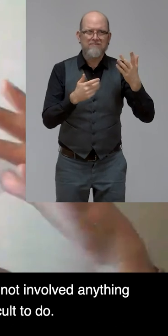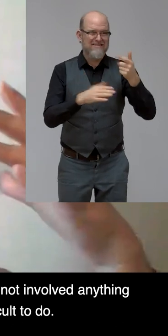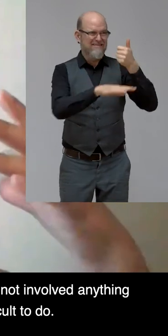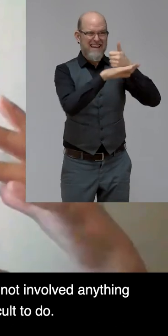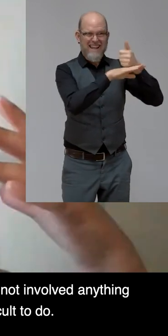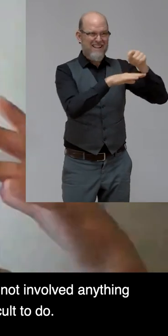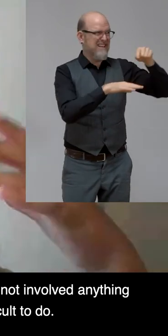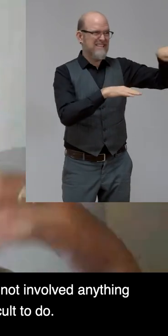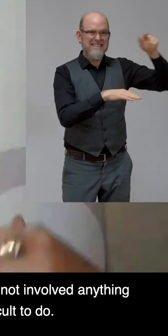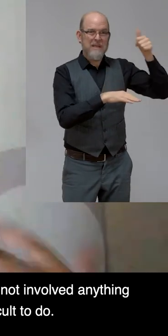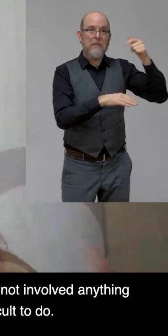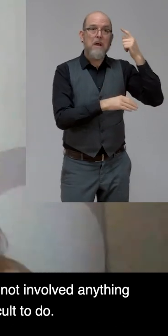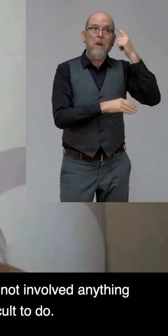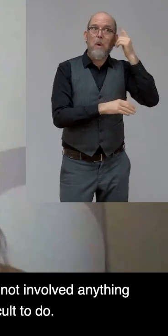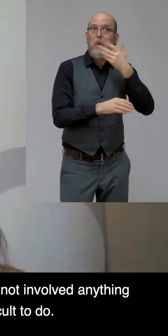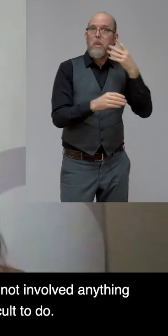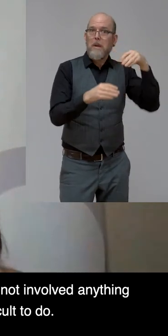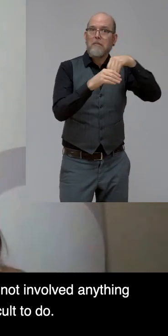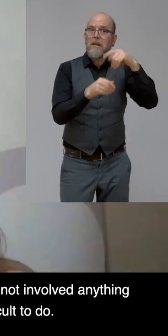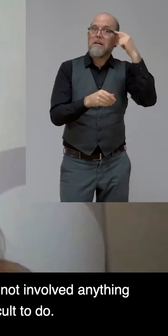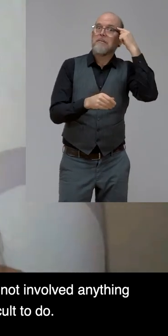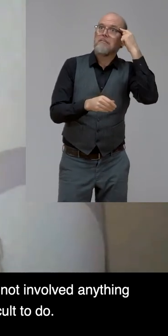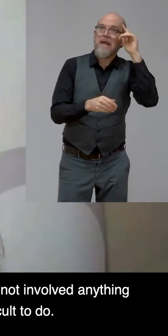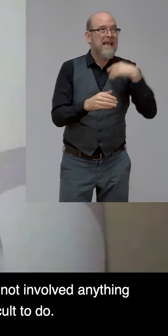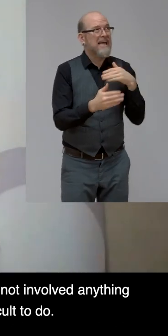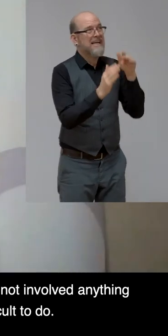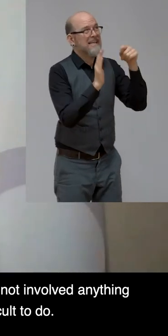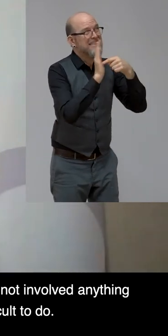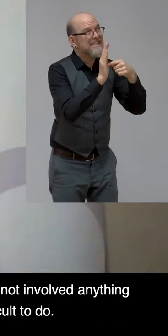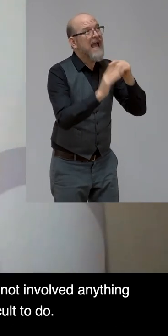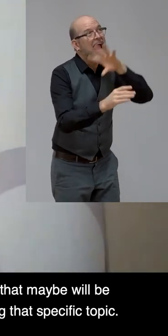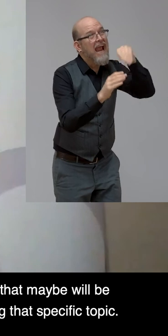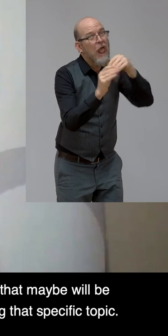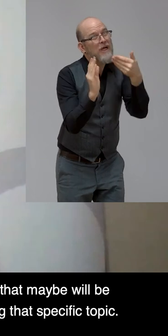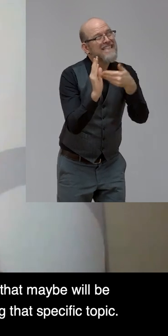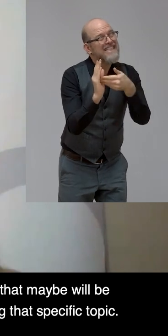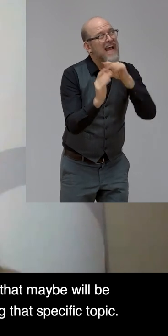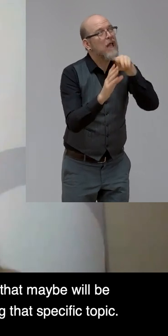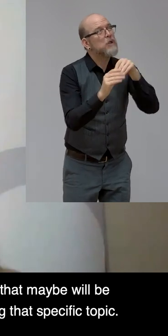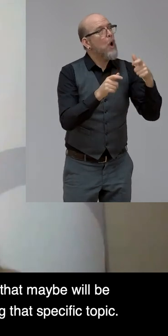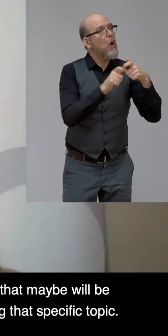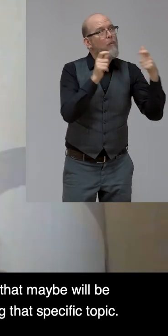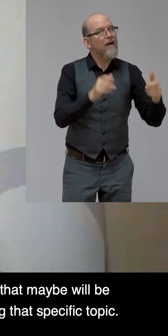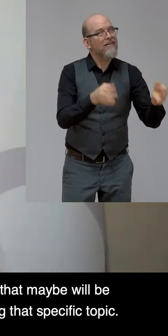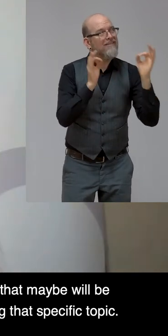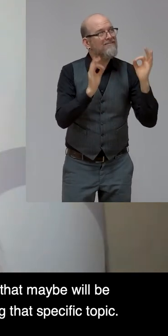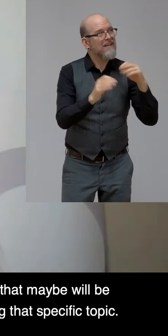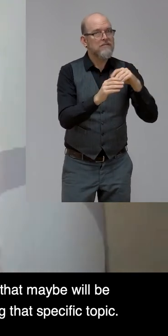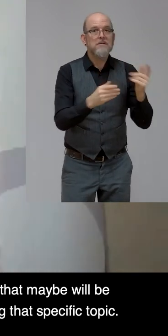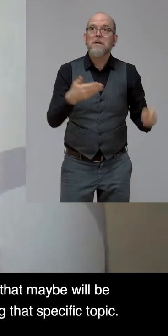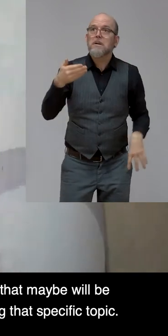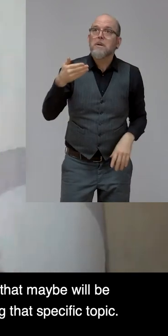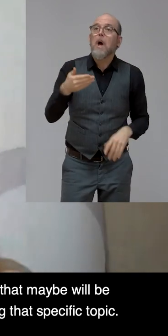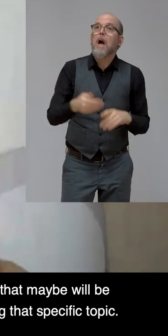involved, anything that you try to do regarding inclusion is very difficult to to do.